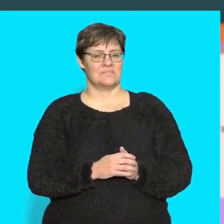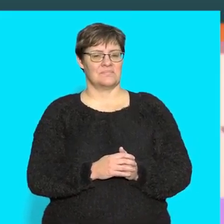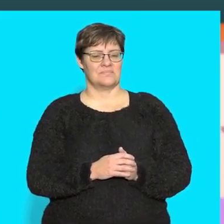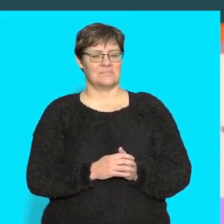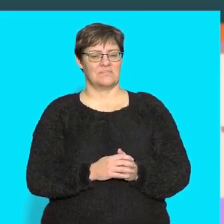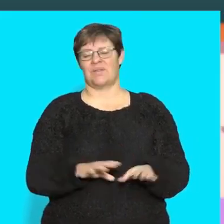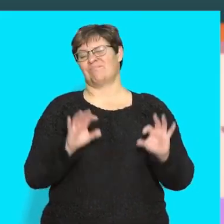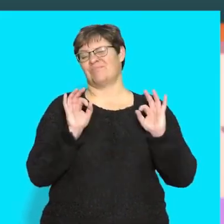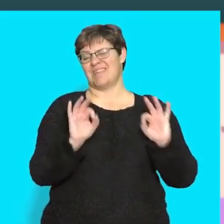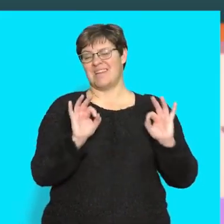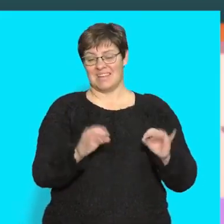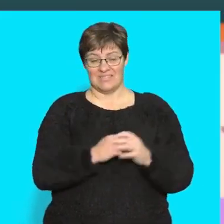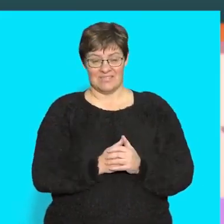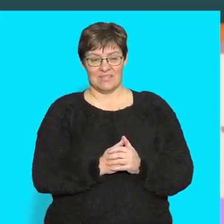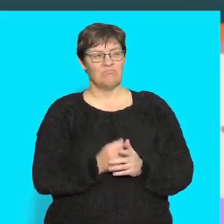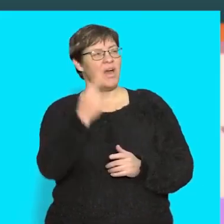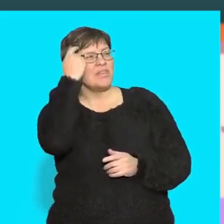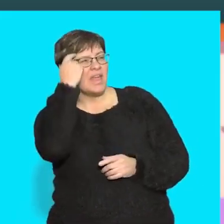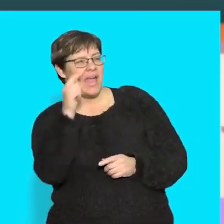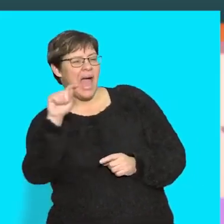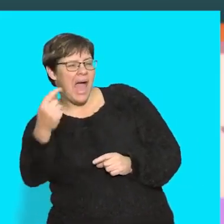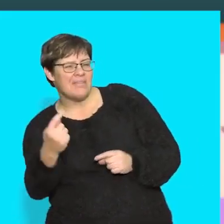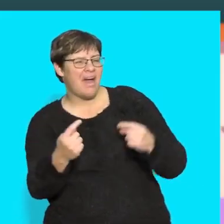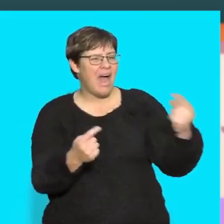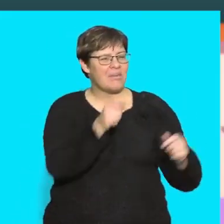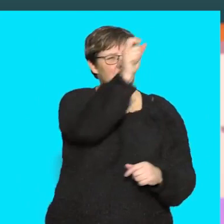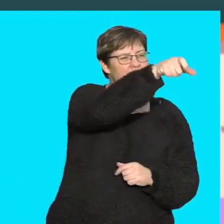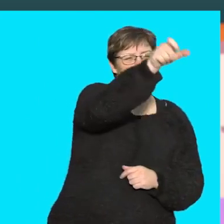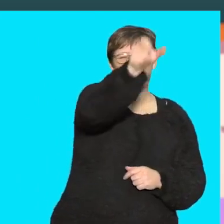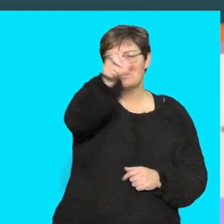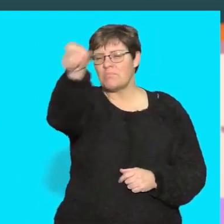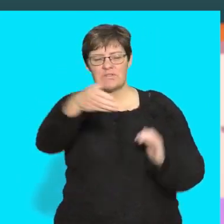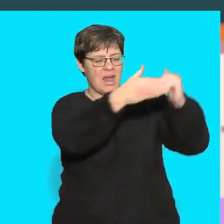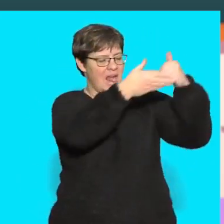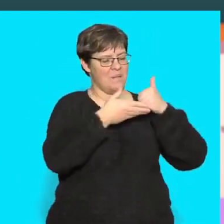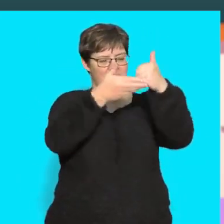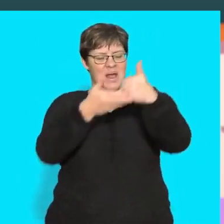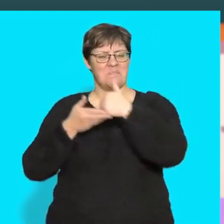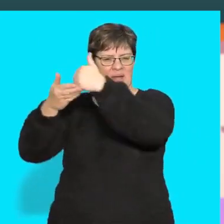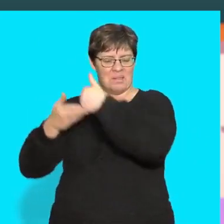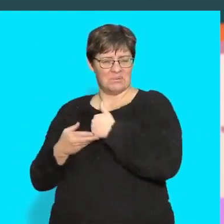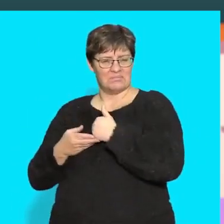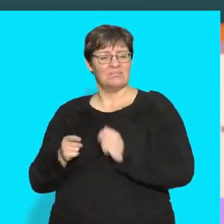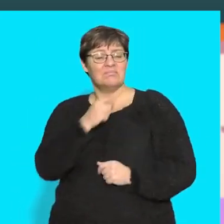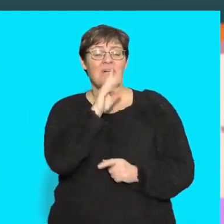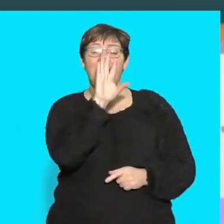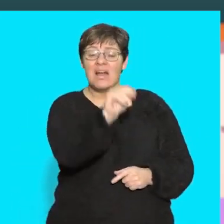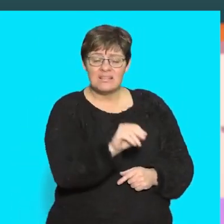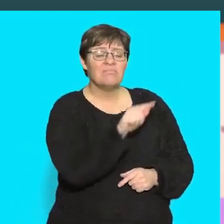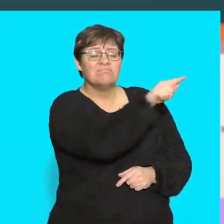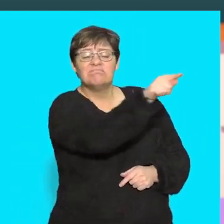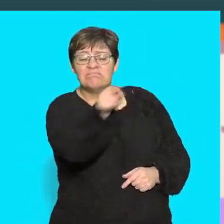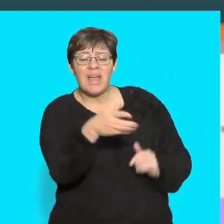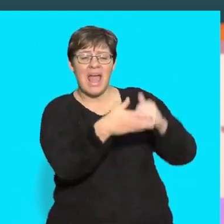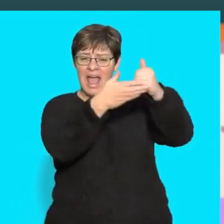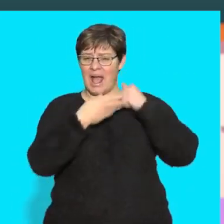Super. Now think of other people who help us and ask the question, how do they help us? Think about